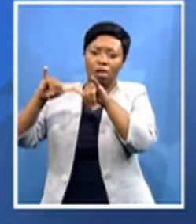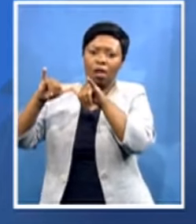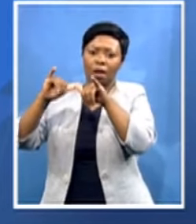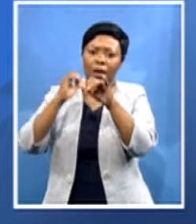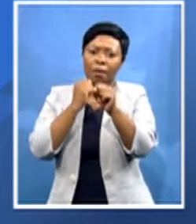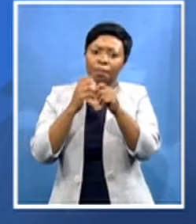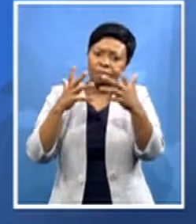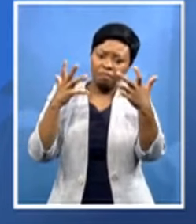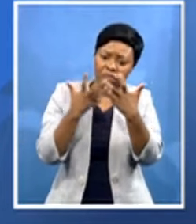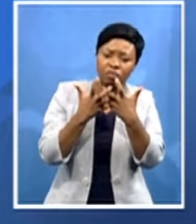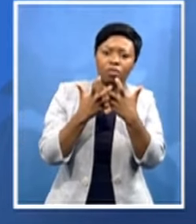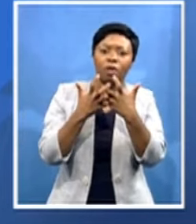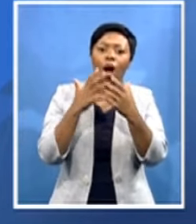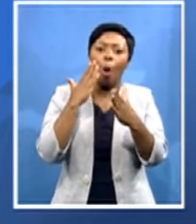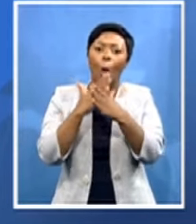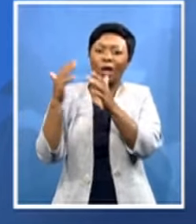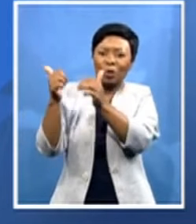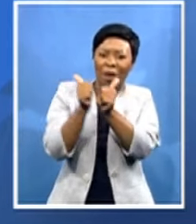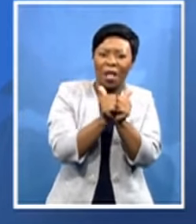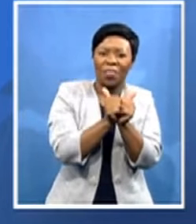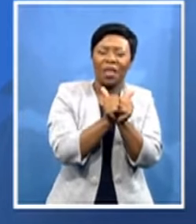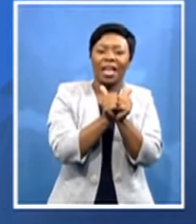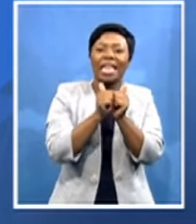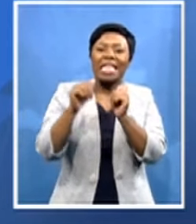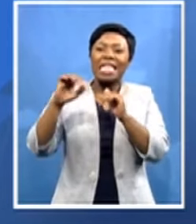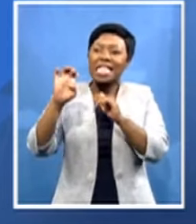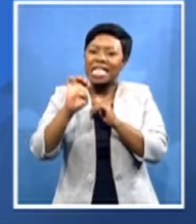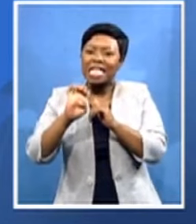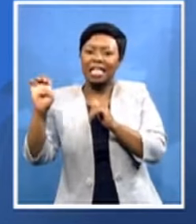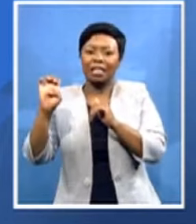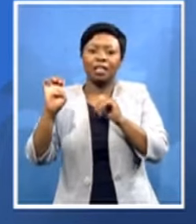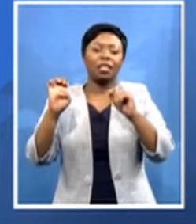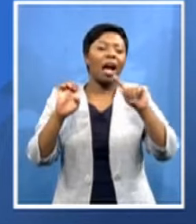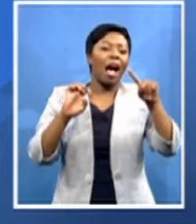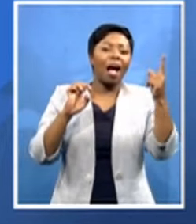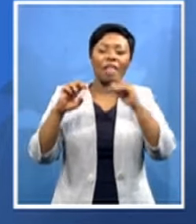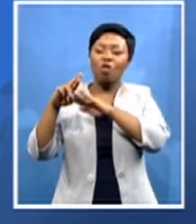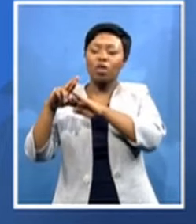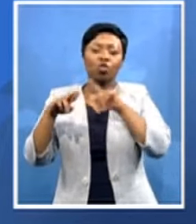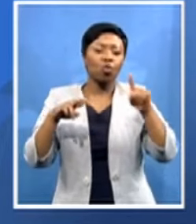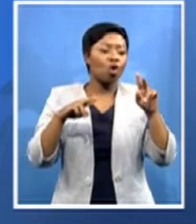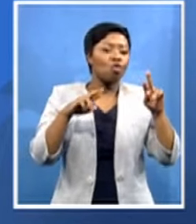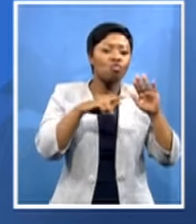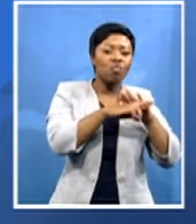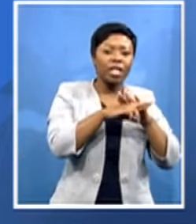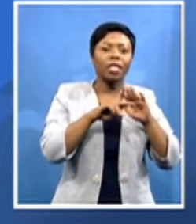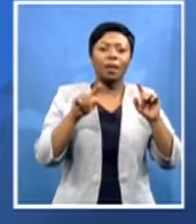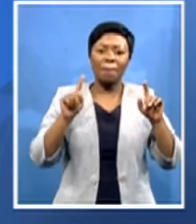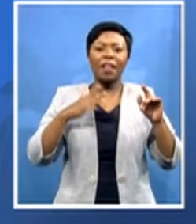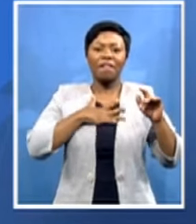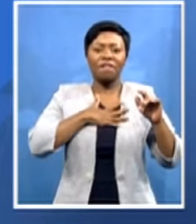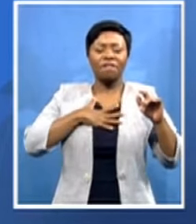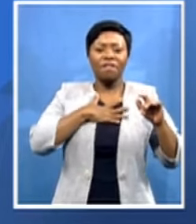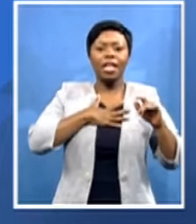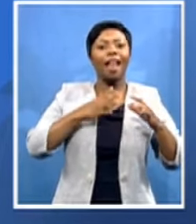from each region to another region should feel is at home with a neighboring country of another region